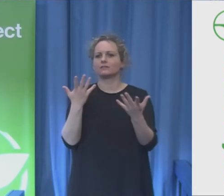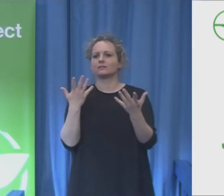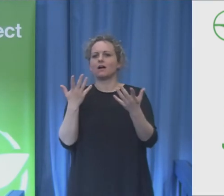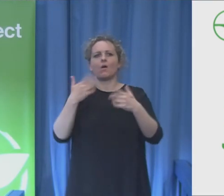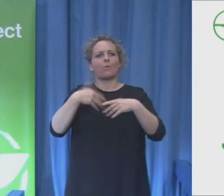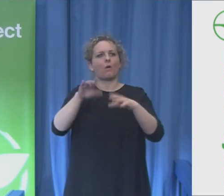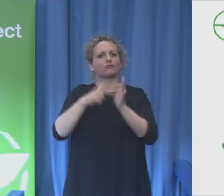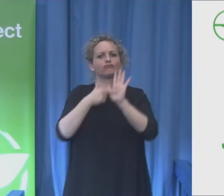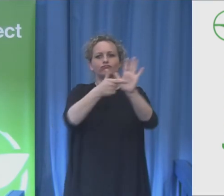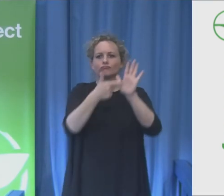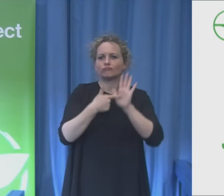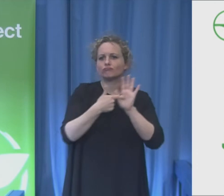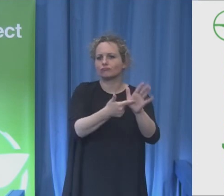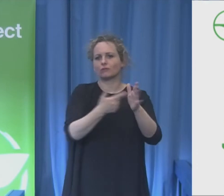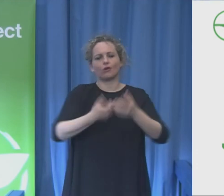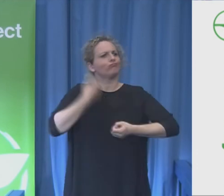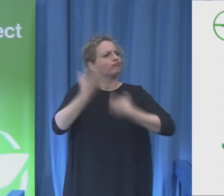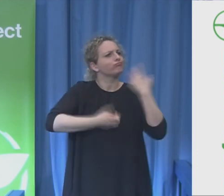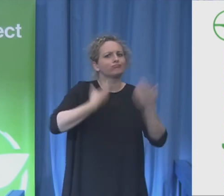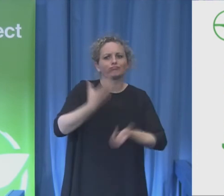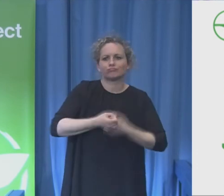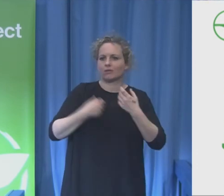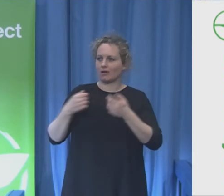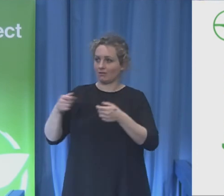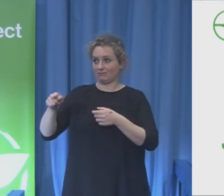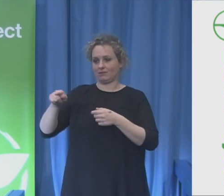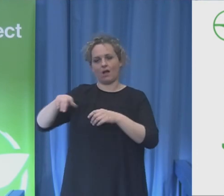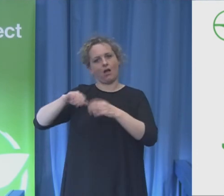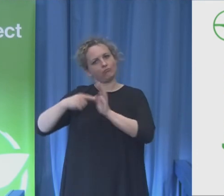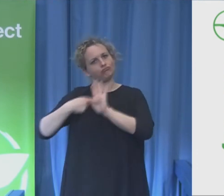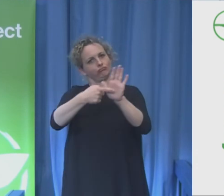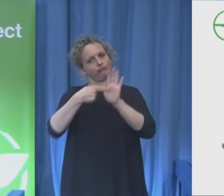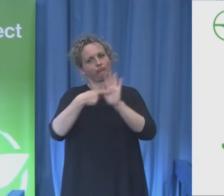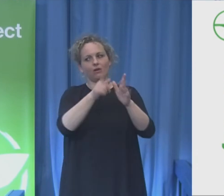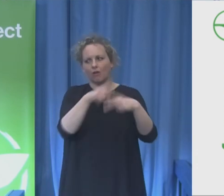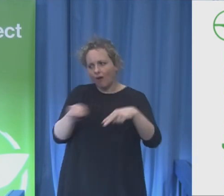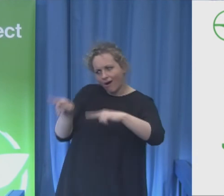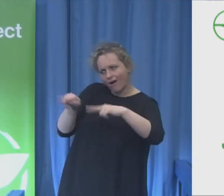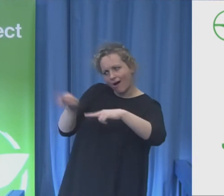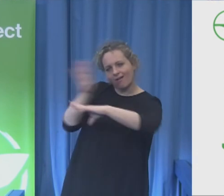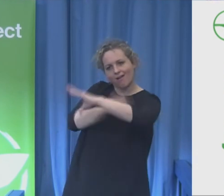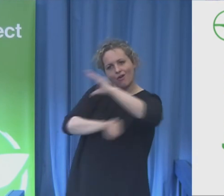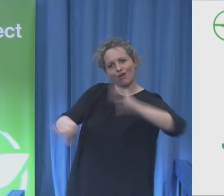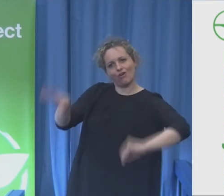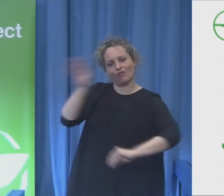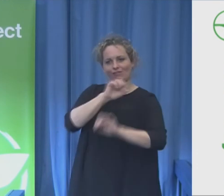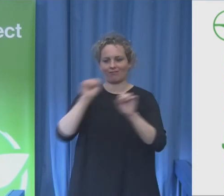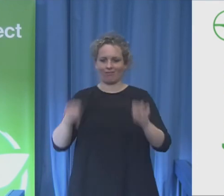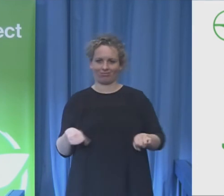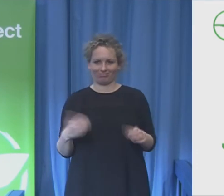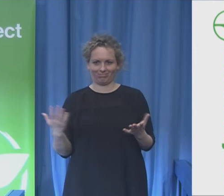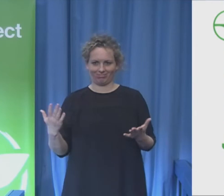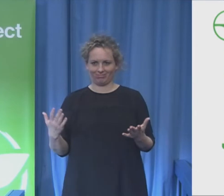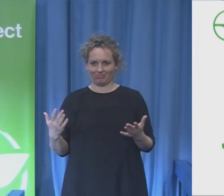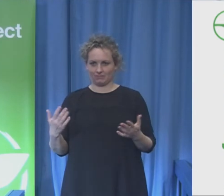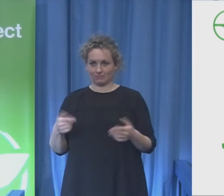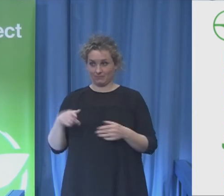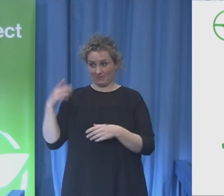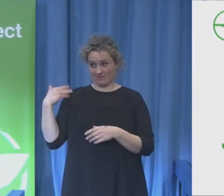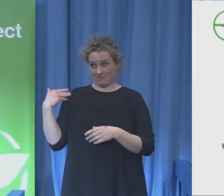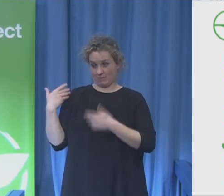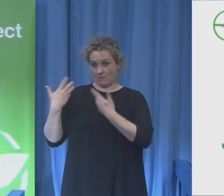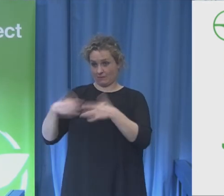You're using different kinds of art. The project we were presented was about people with the autistic spectrum